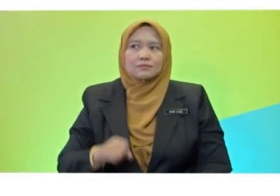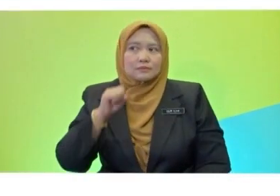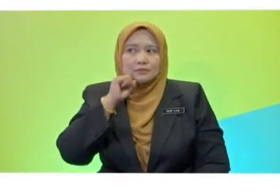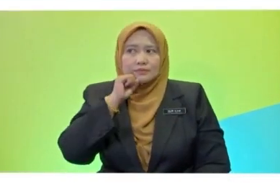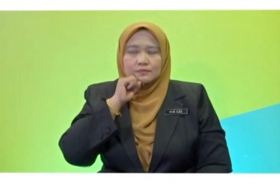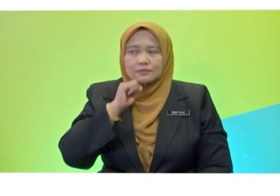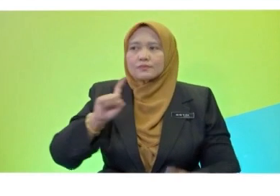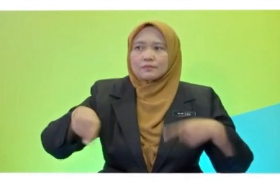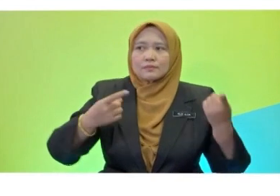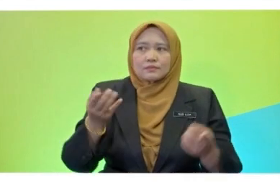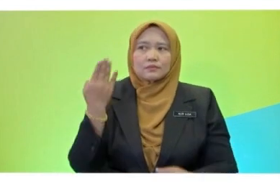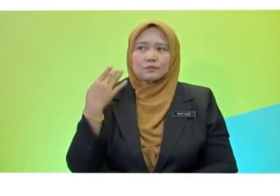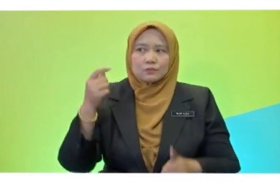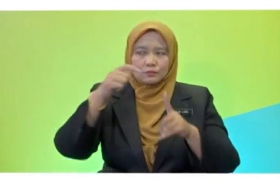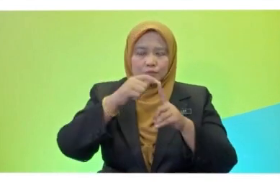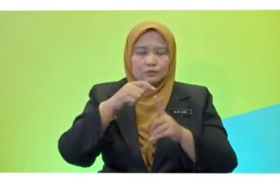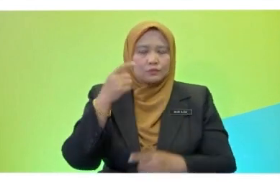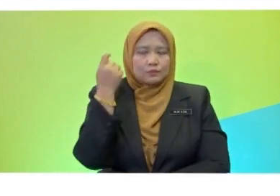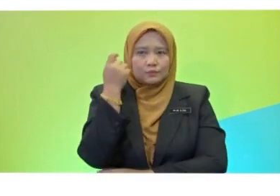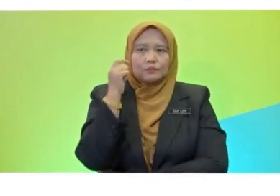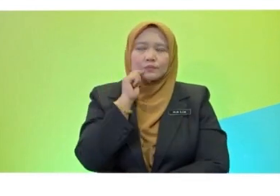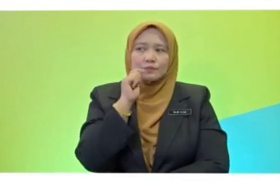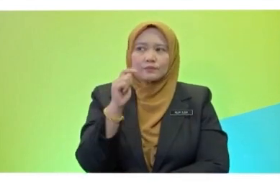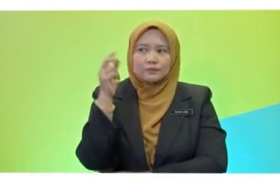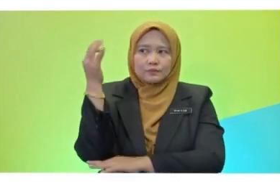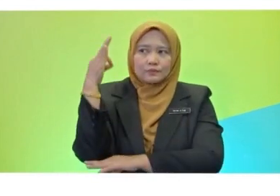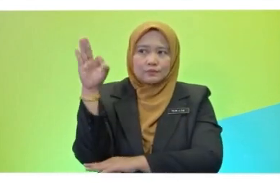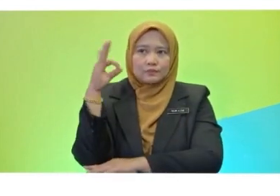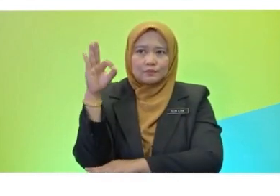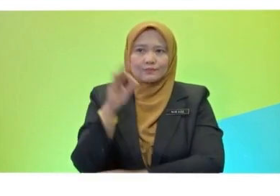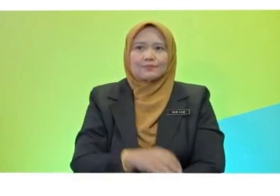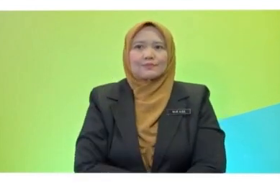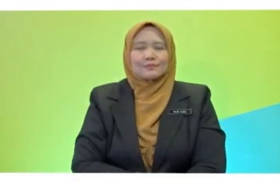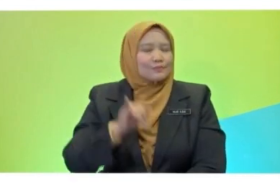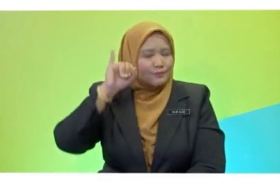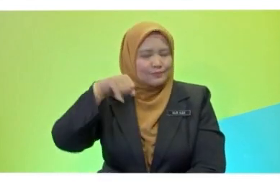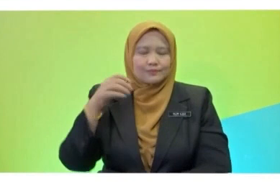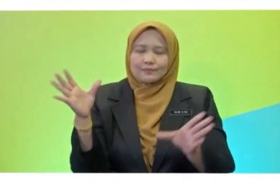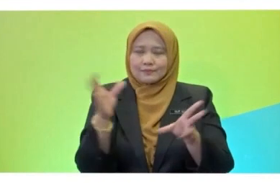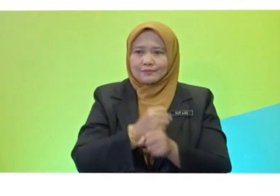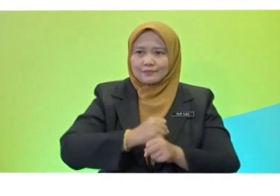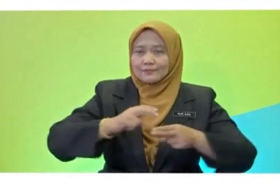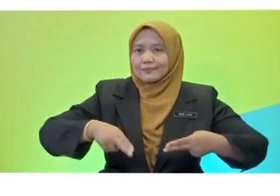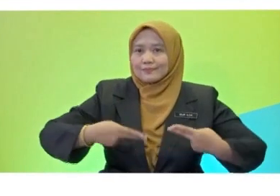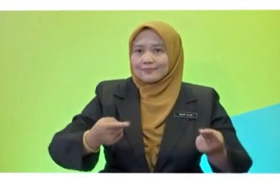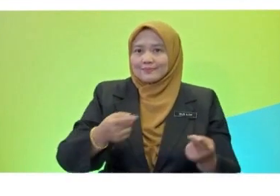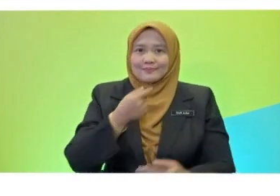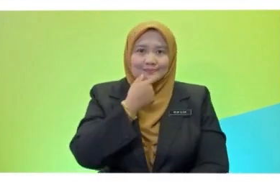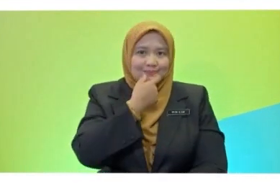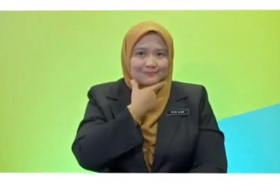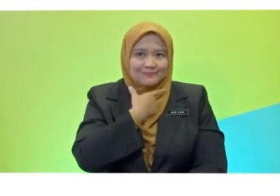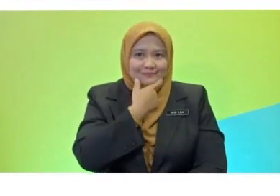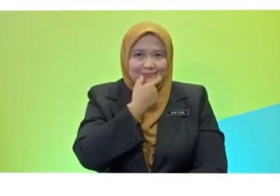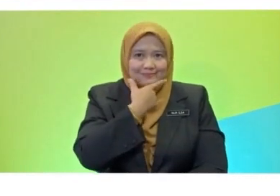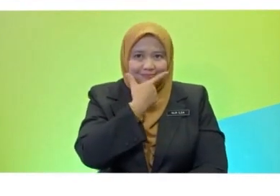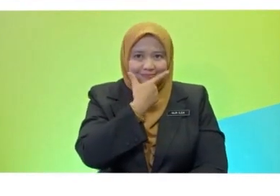went to the forest. Excellent. So, he deserves a reward. Yay! Good job! smiley. Nice one,